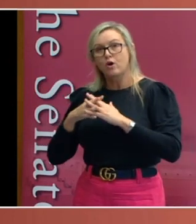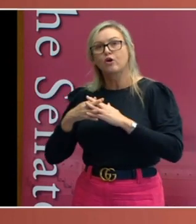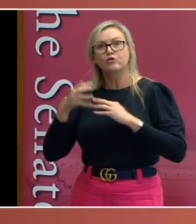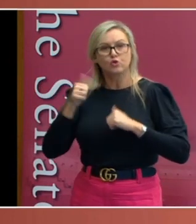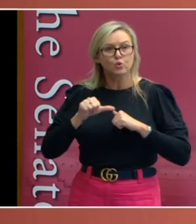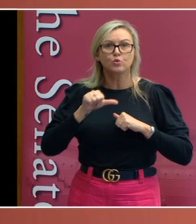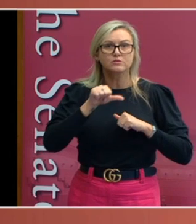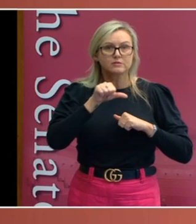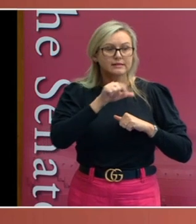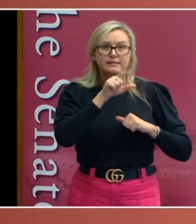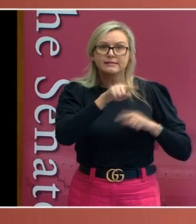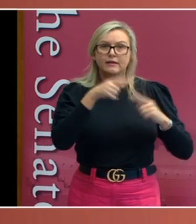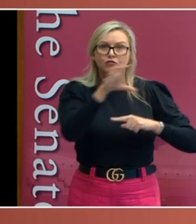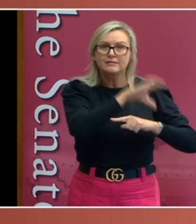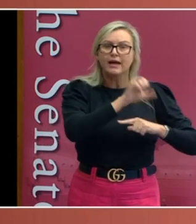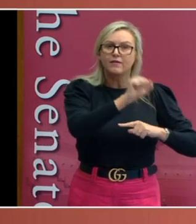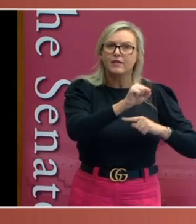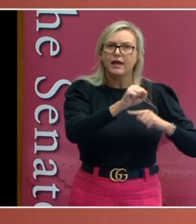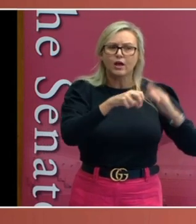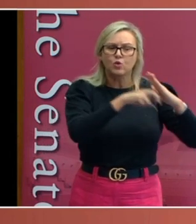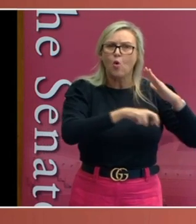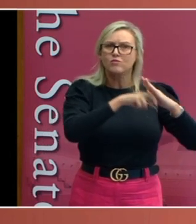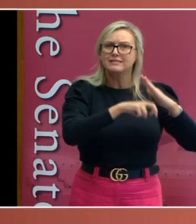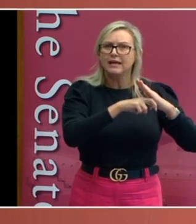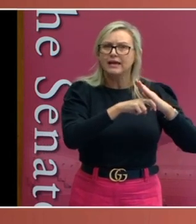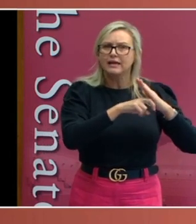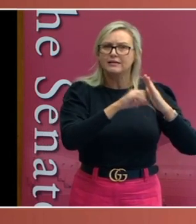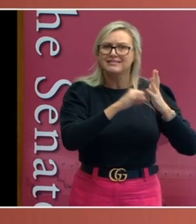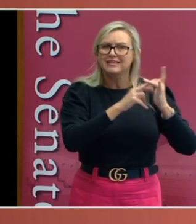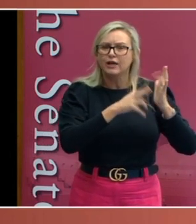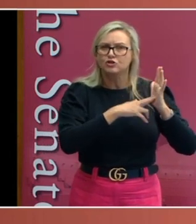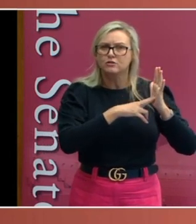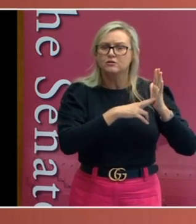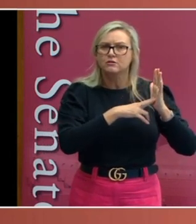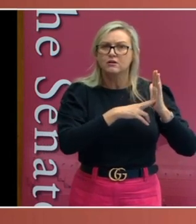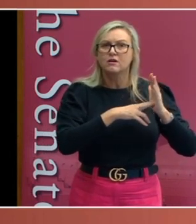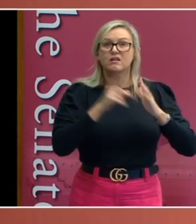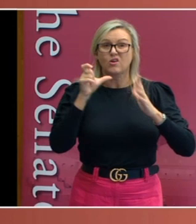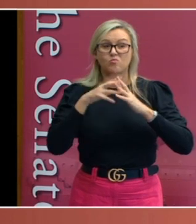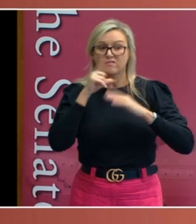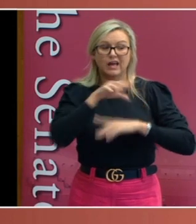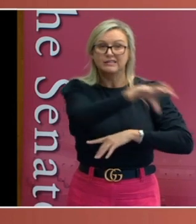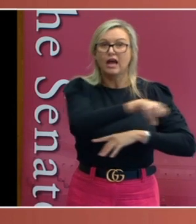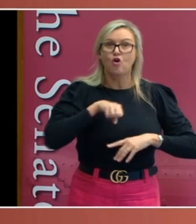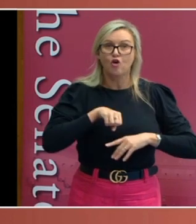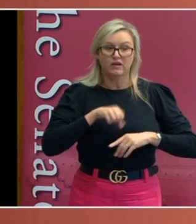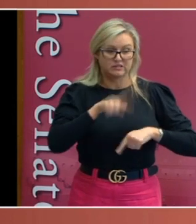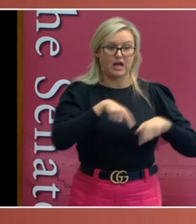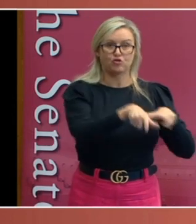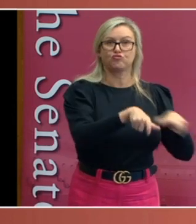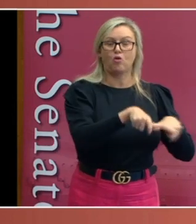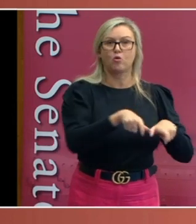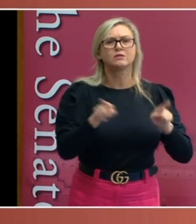So, that state quarantine station in North Head in New South Wales was in the past taken over by the Commonwealth.